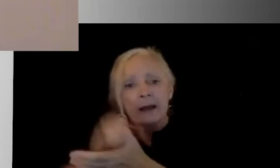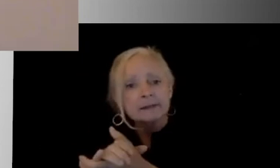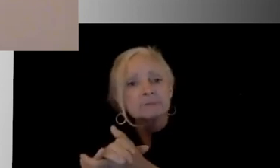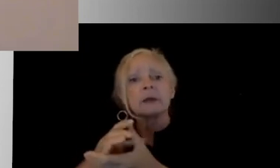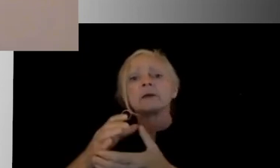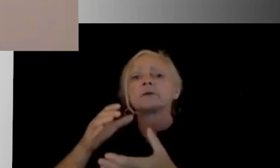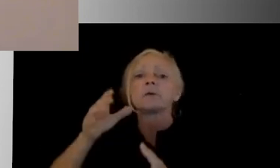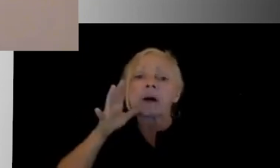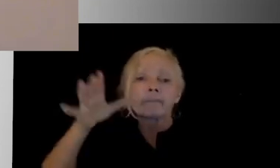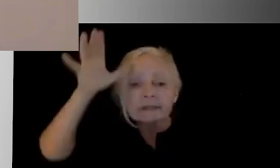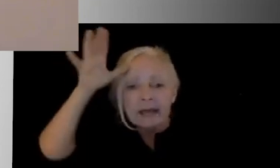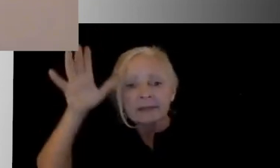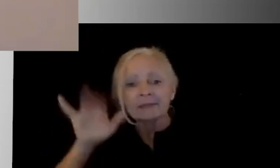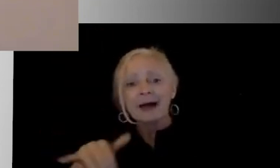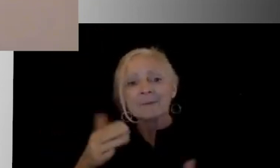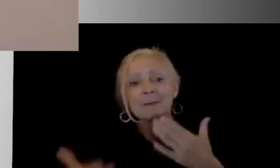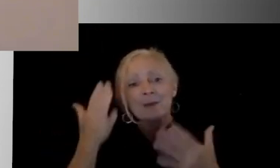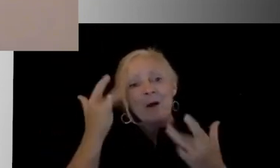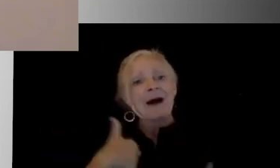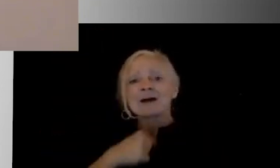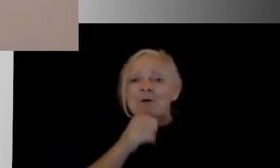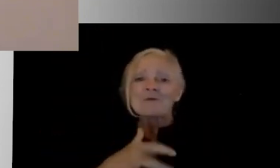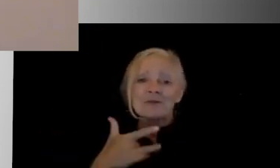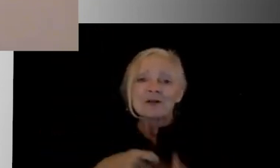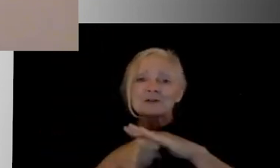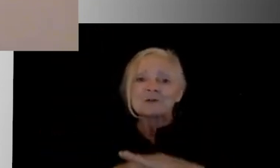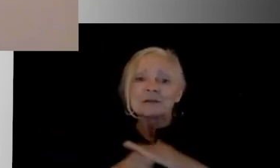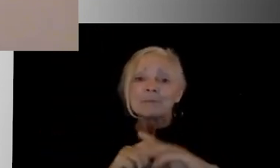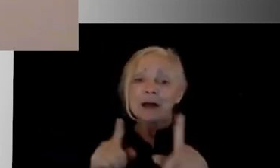that's probably why I'm not feeling it. But I understand.